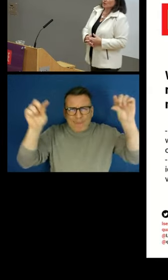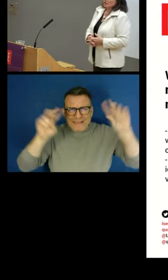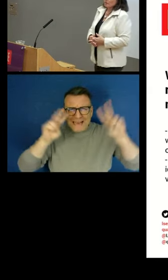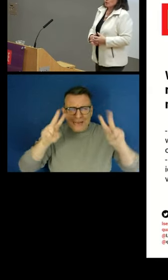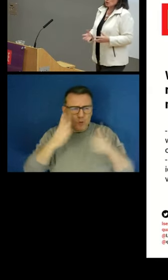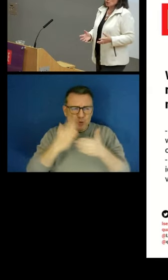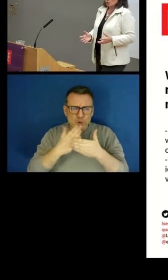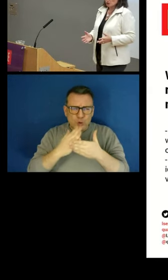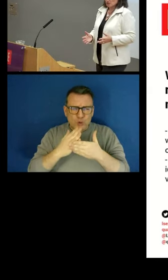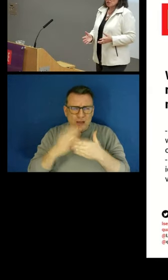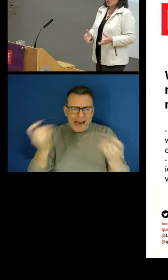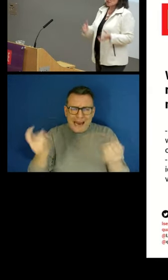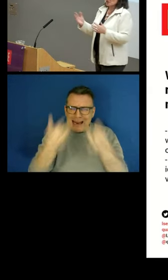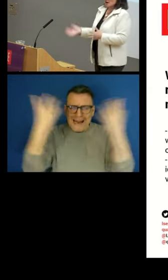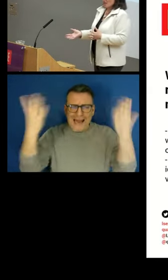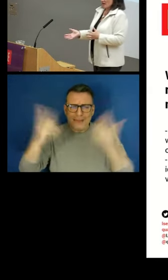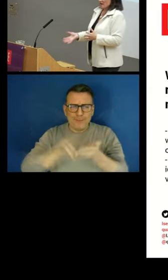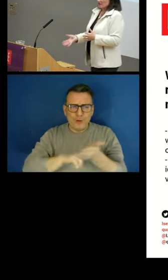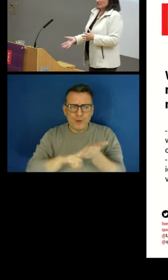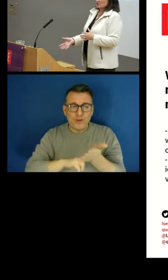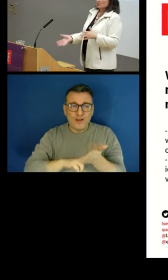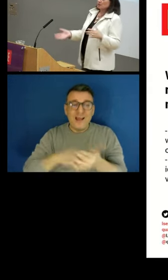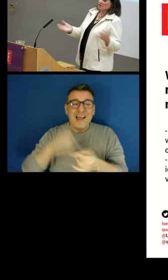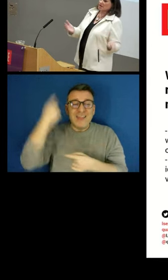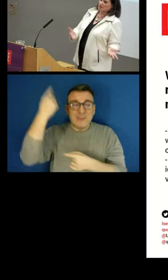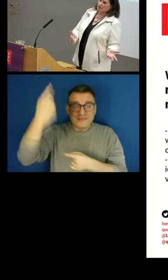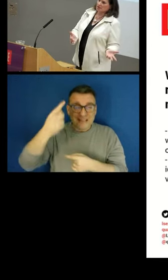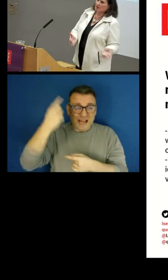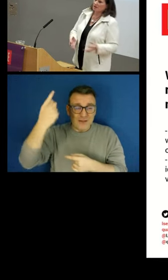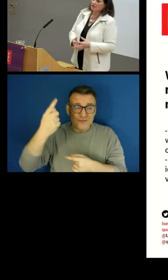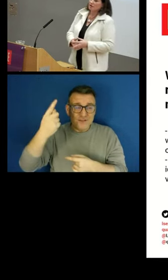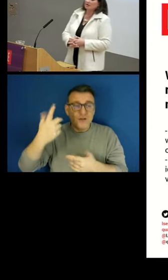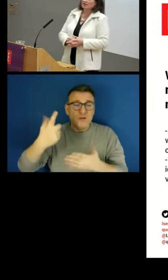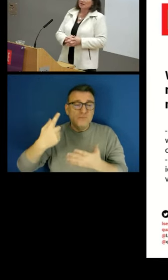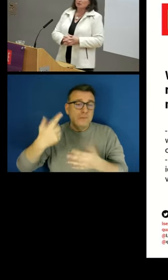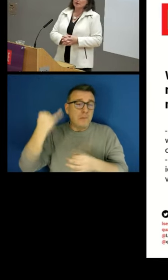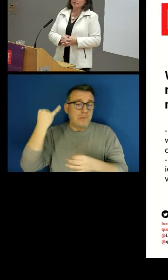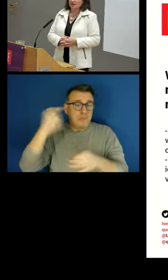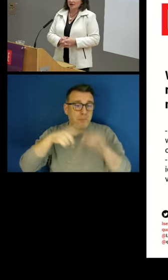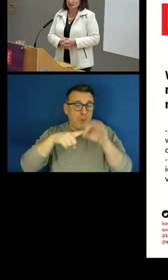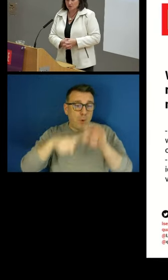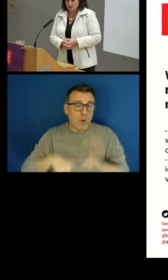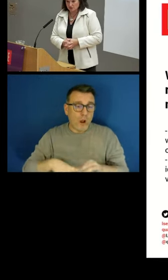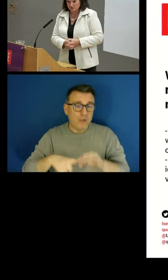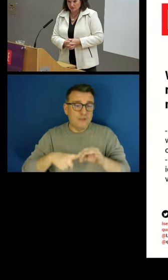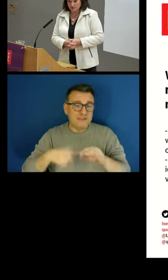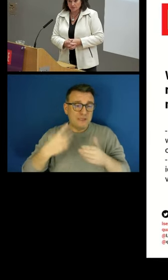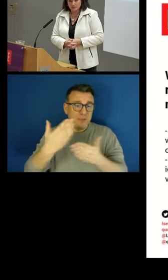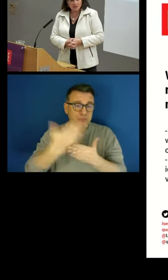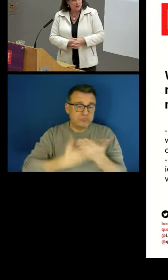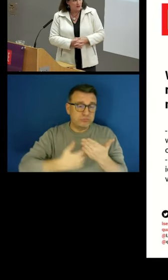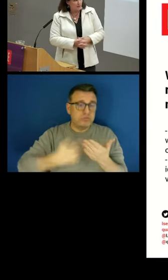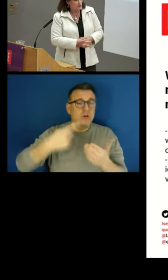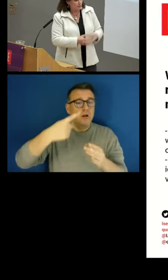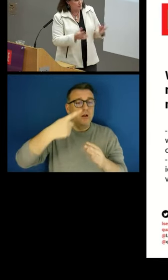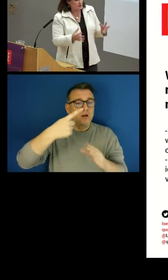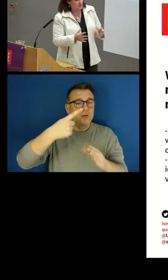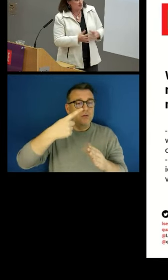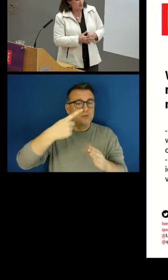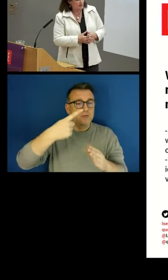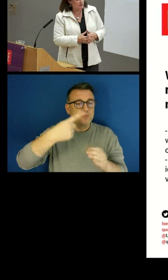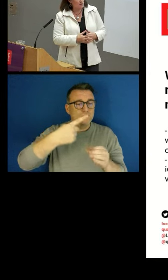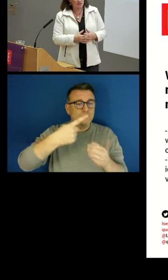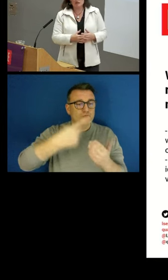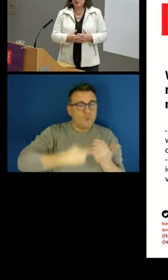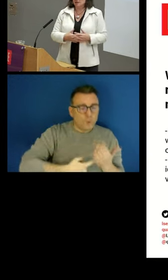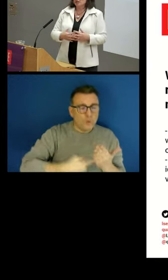the workers who have poor employment conditions in other areas, but actually are earning above the income cutoff line. So we put